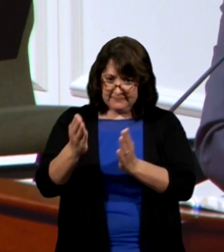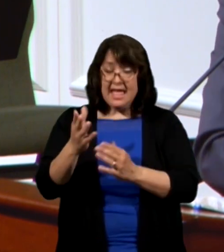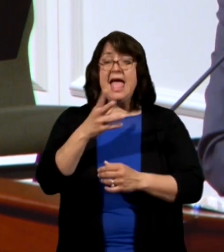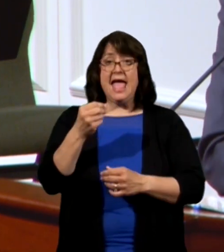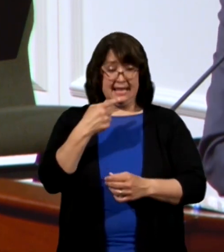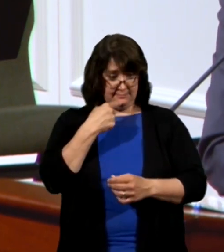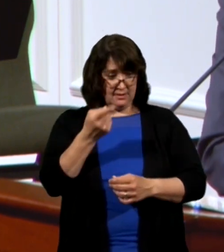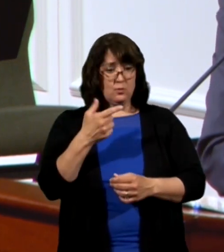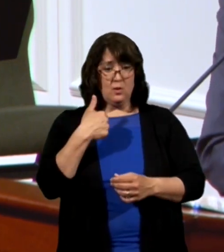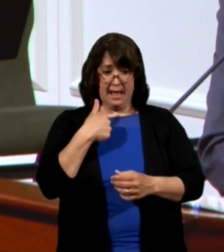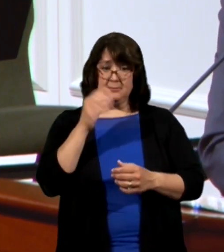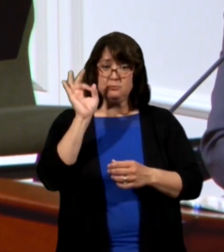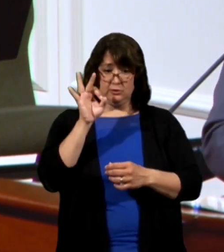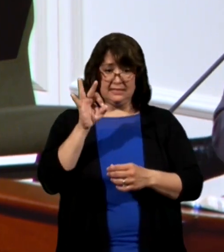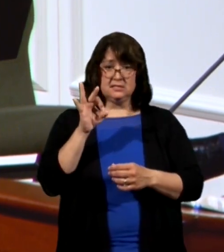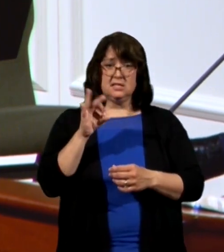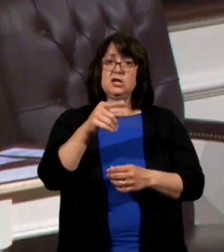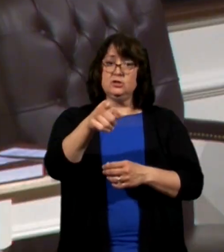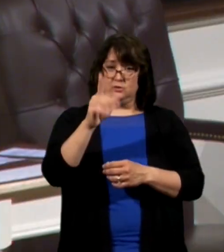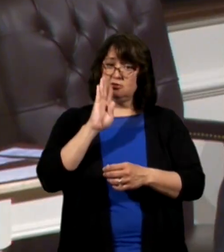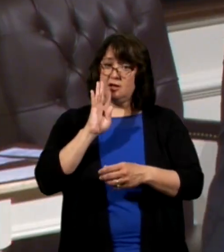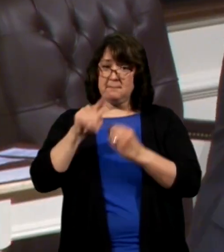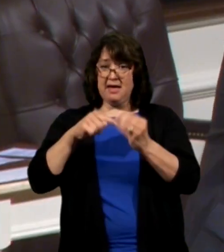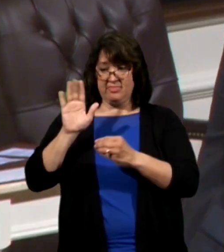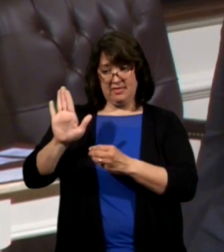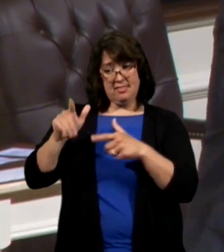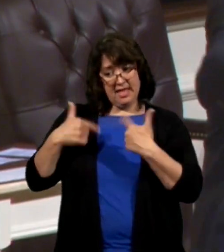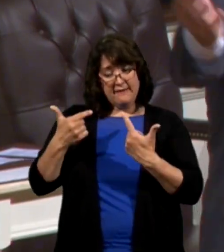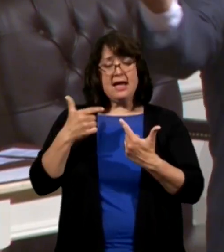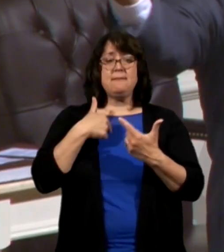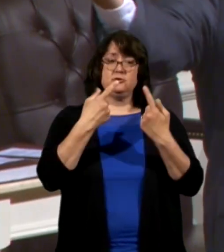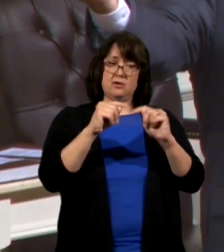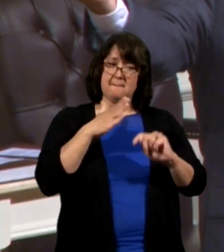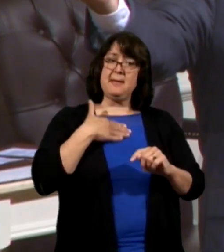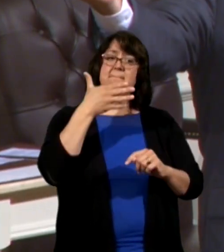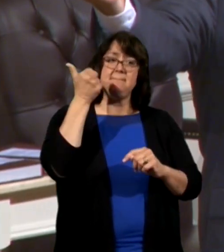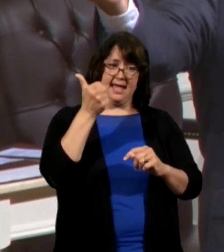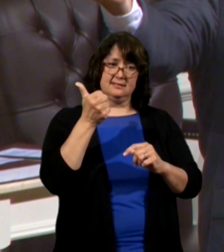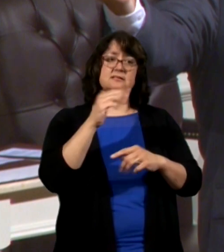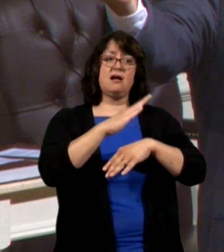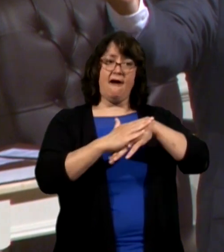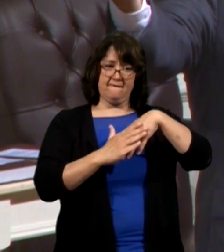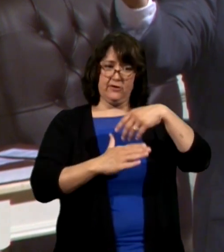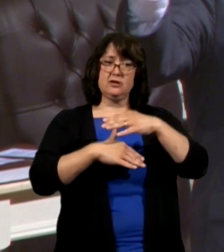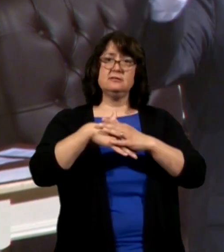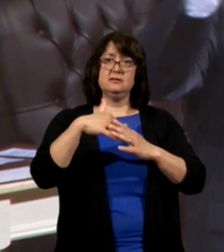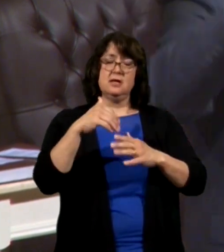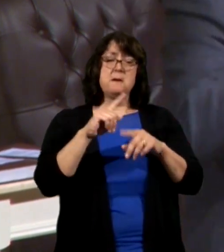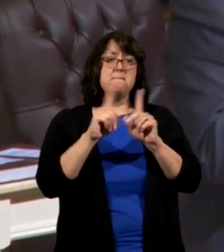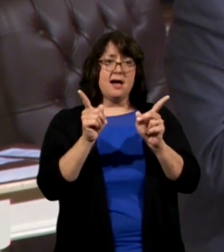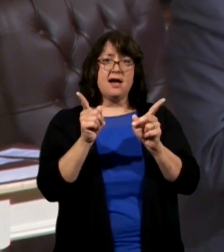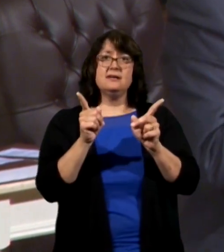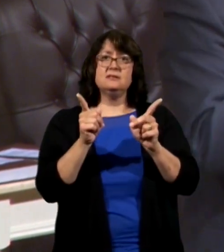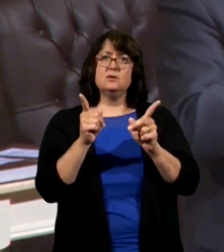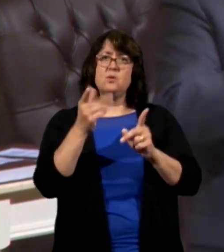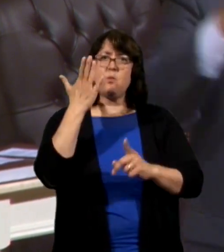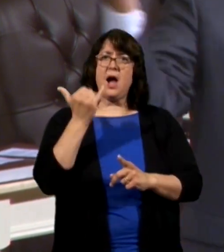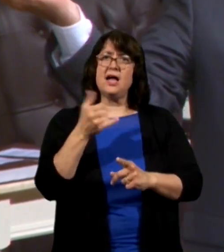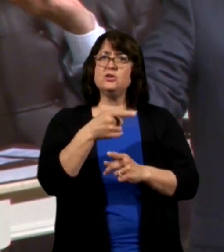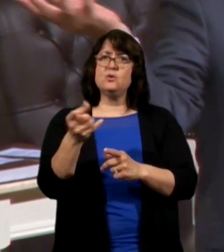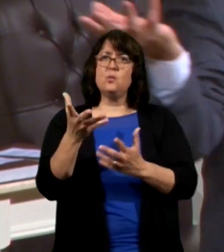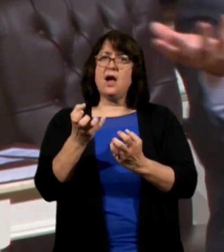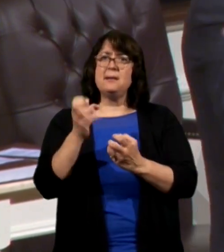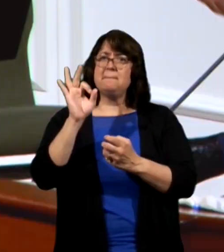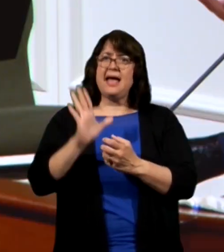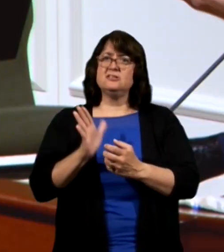you guys are eulogizing and I'm going to do my very best to comfort but boy why would you want a